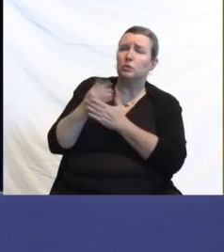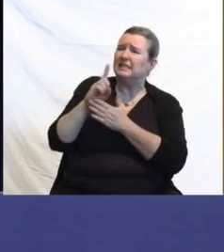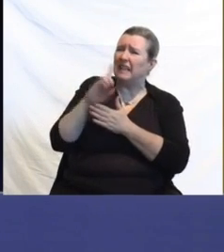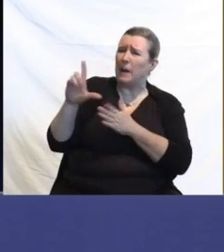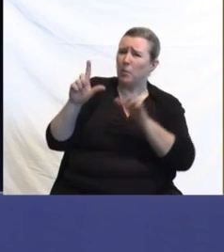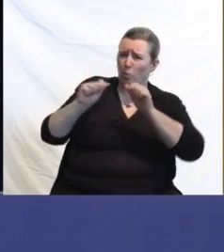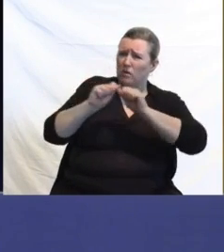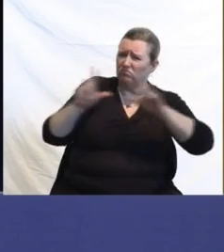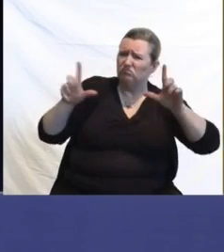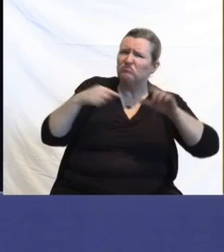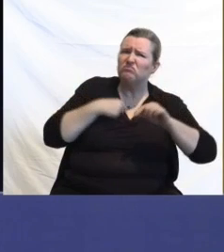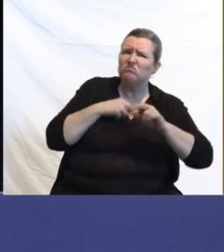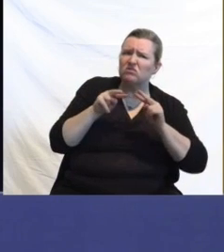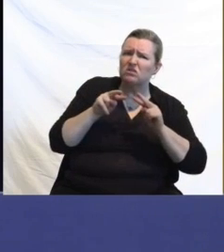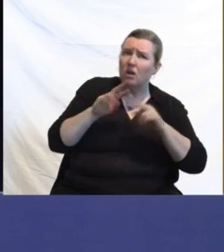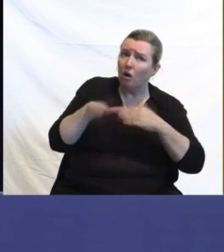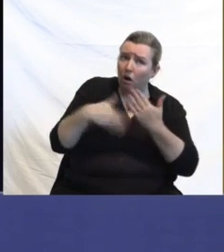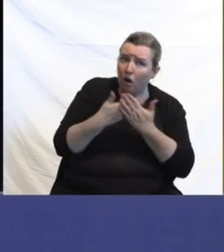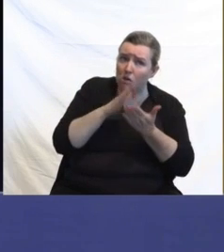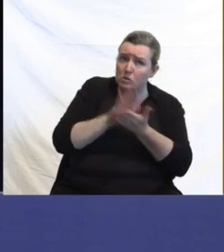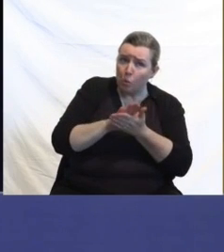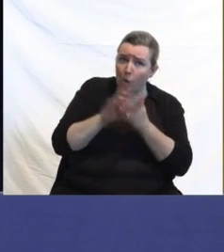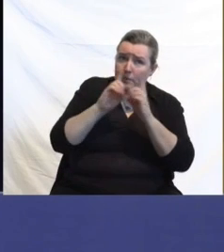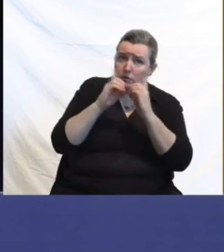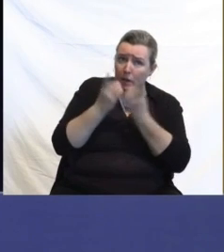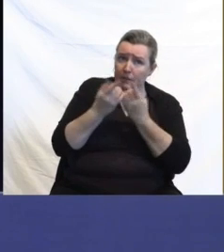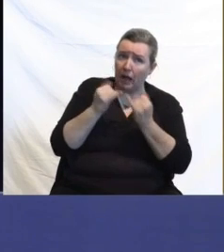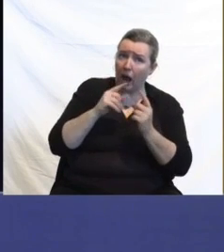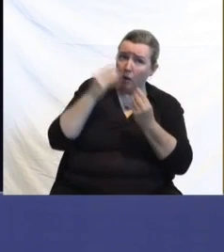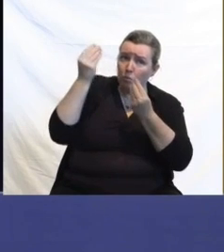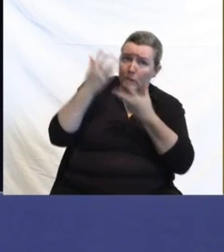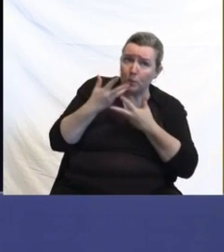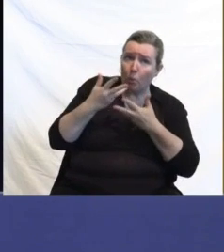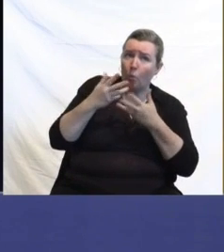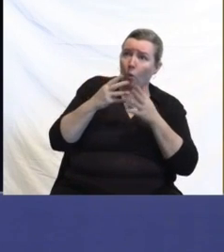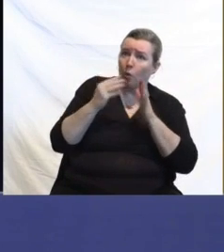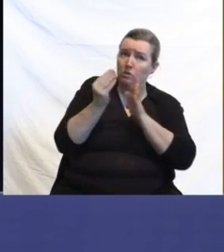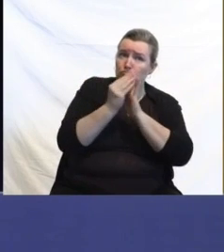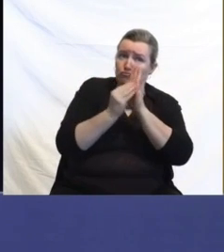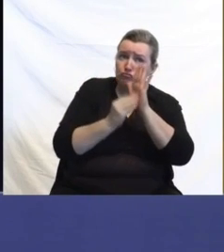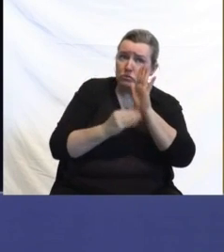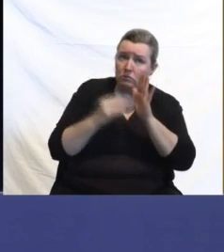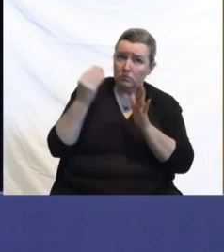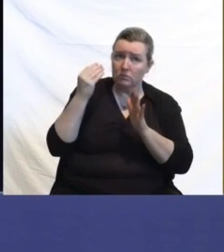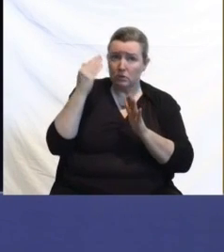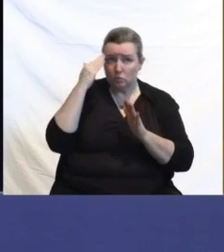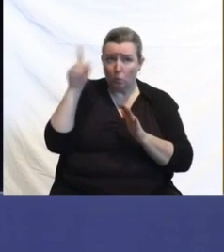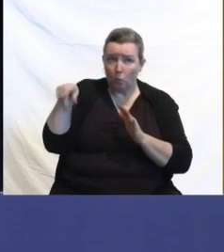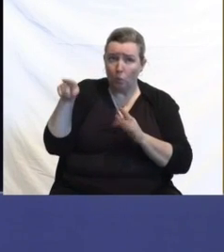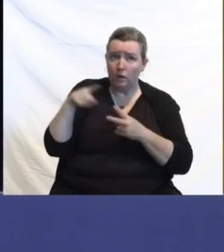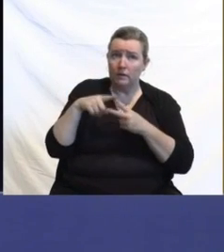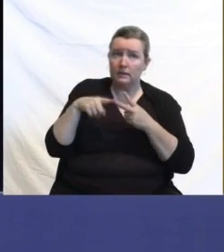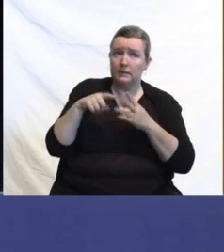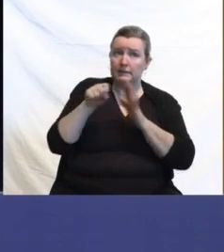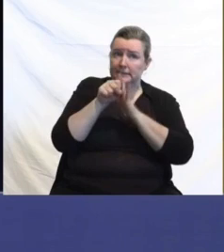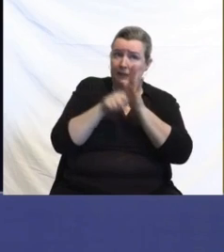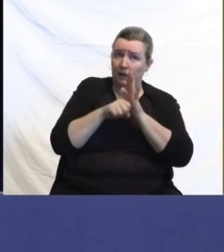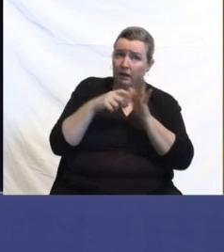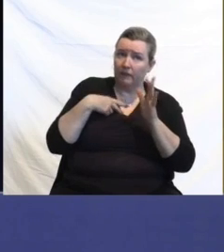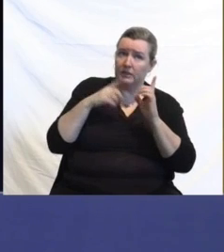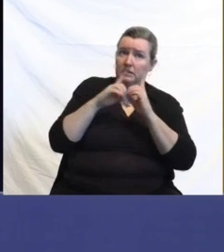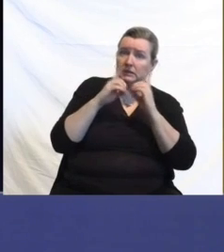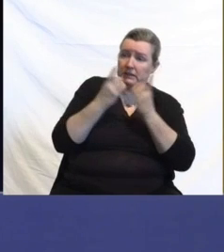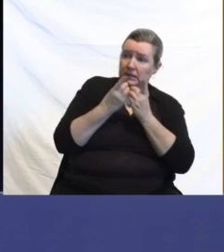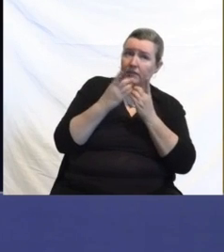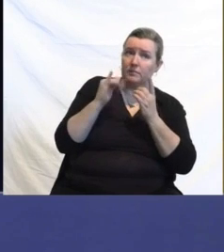districts currently reported? I'll have a chance to look through that, but just curious if you know off the top of your head and will the state have district by district breakdown of those rates or is